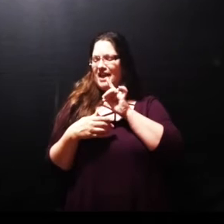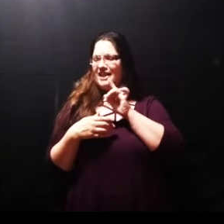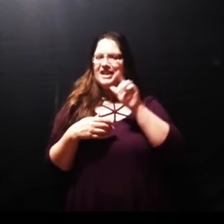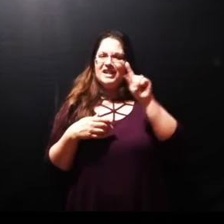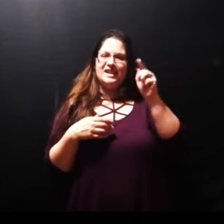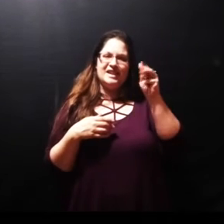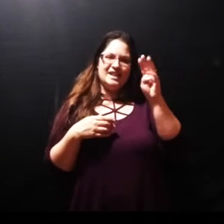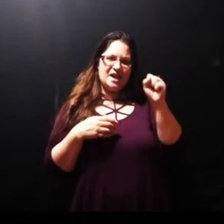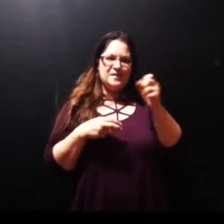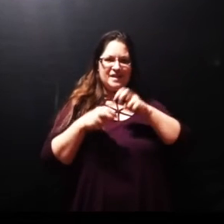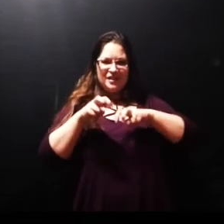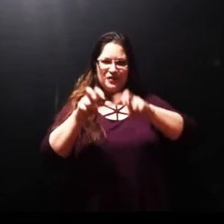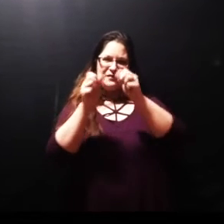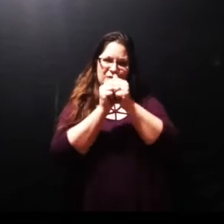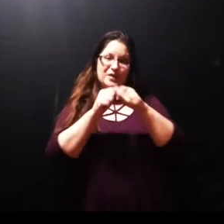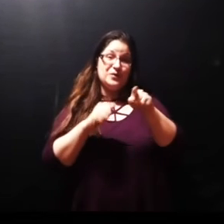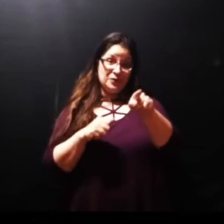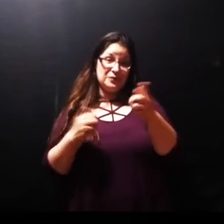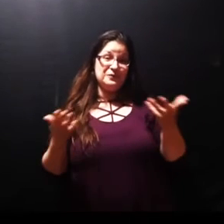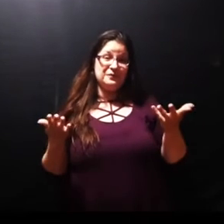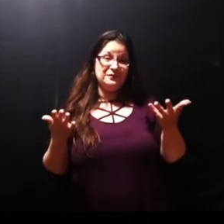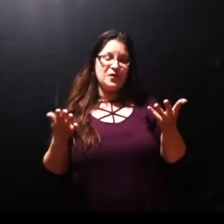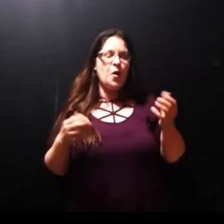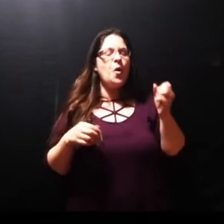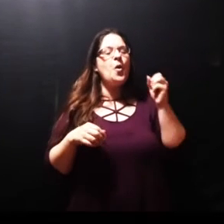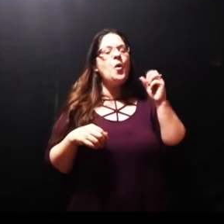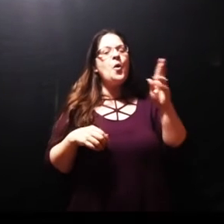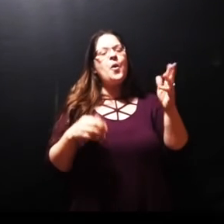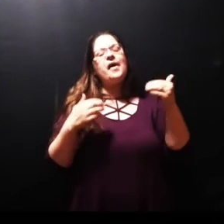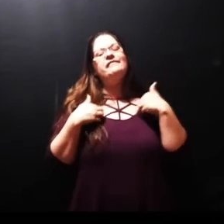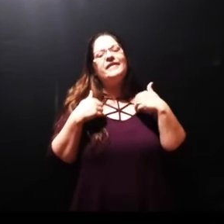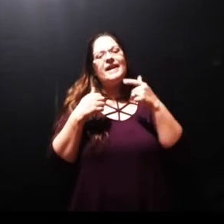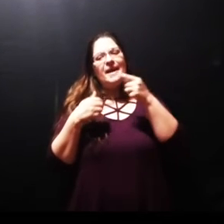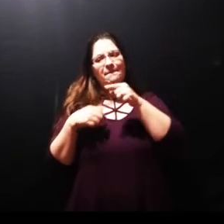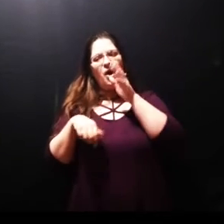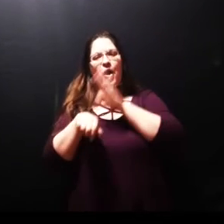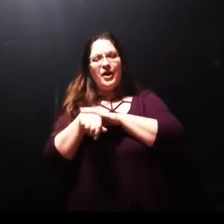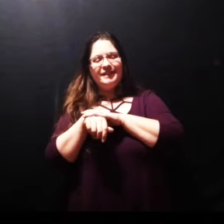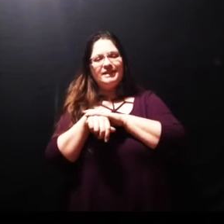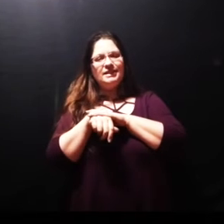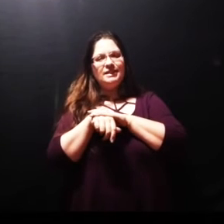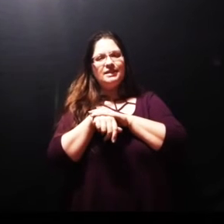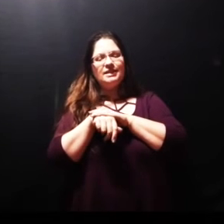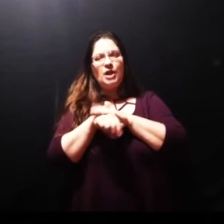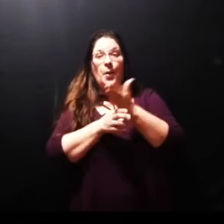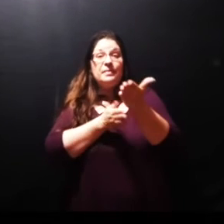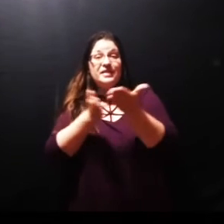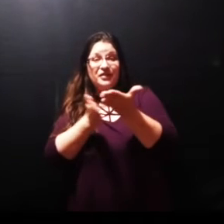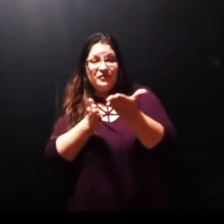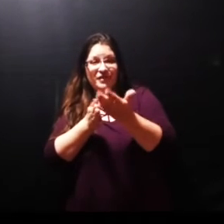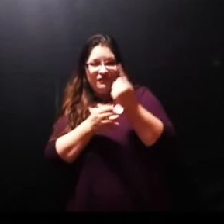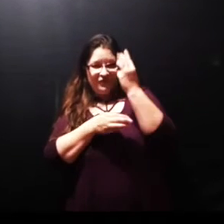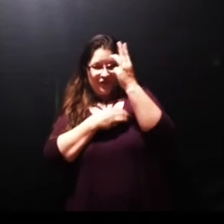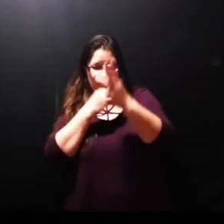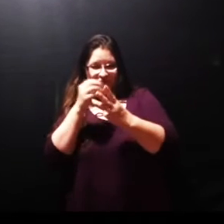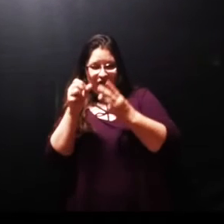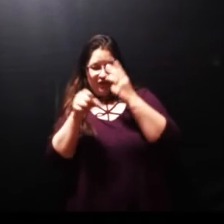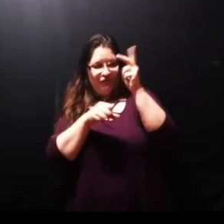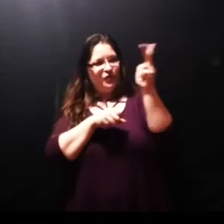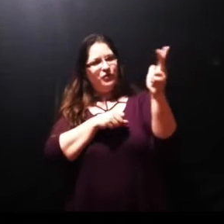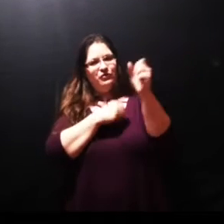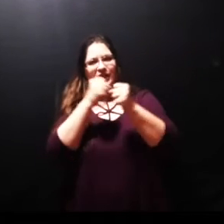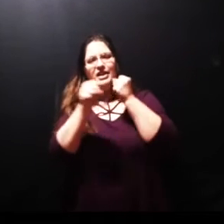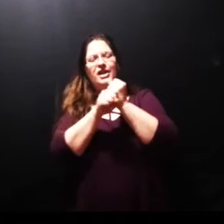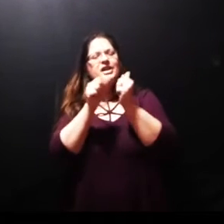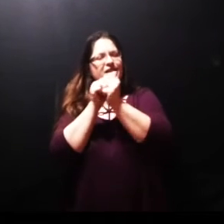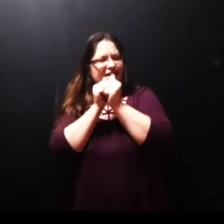how'd you like to have him on your ministry team for three years Jesus did Jesus picked him well let's go a little farther